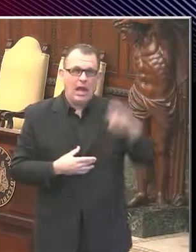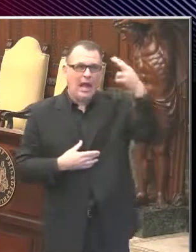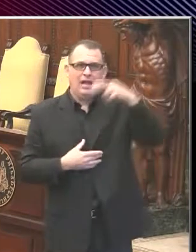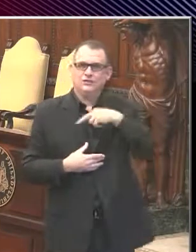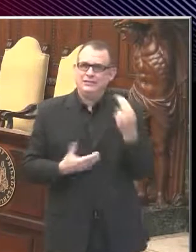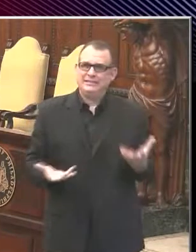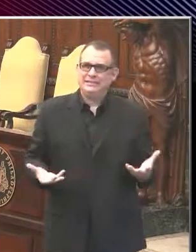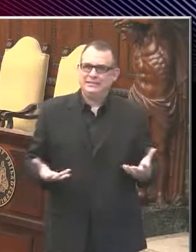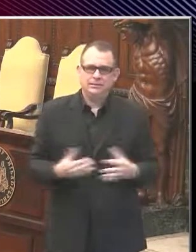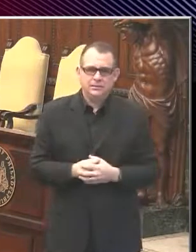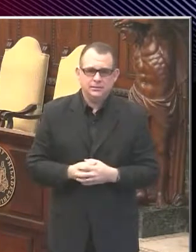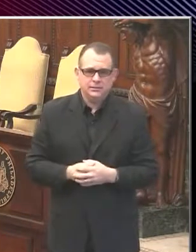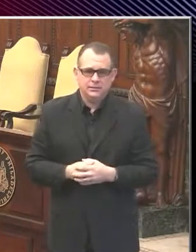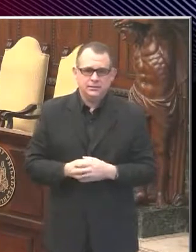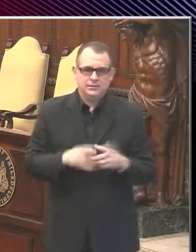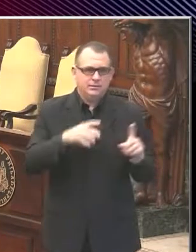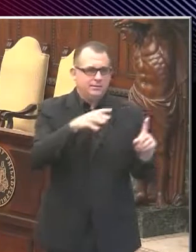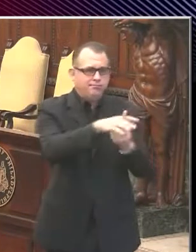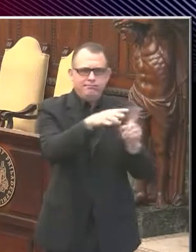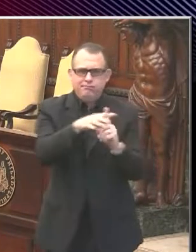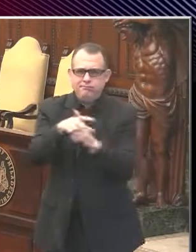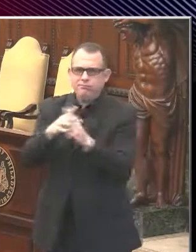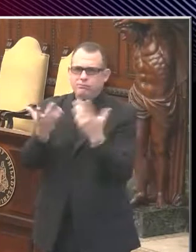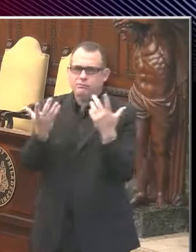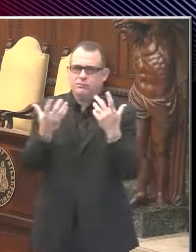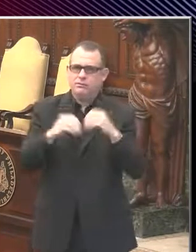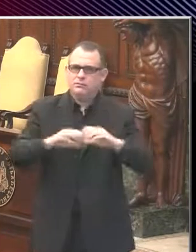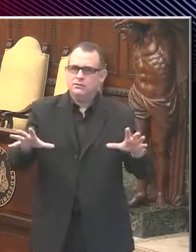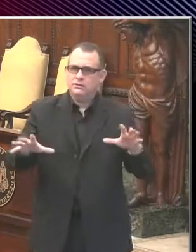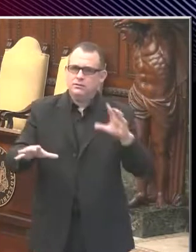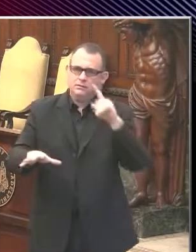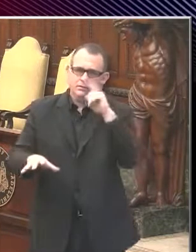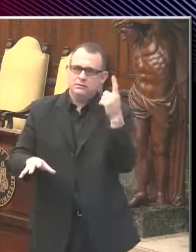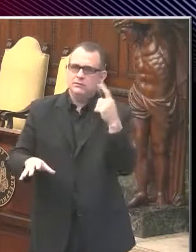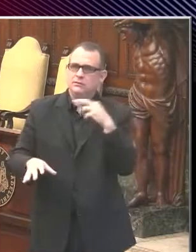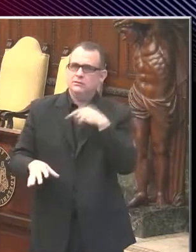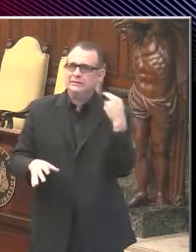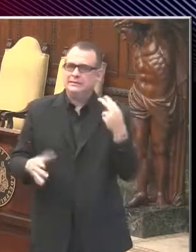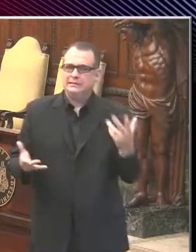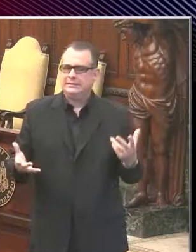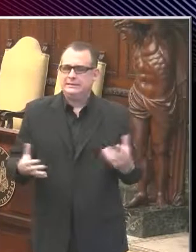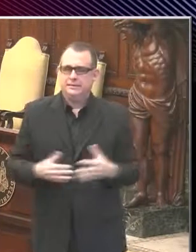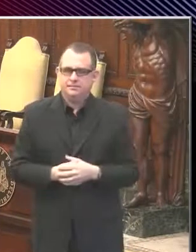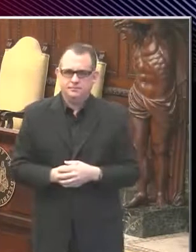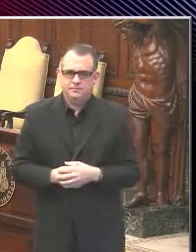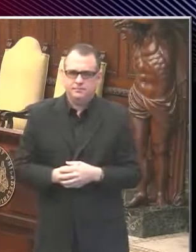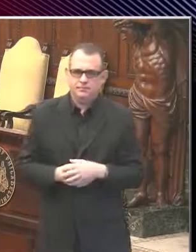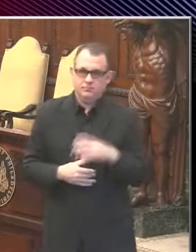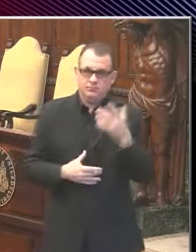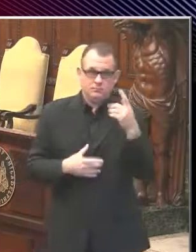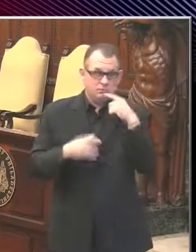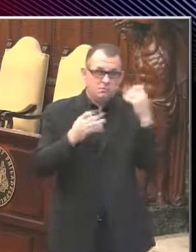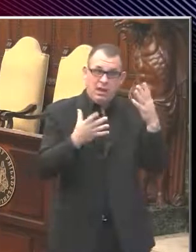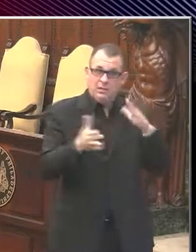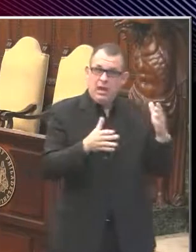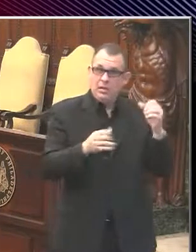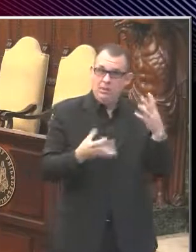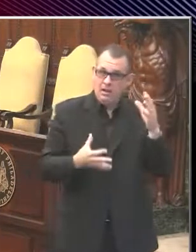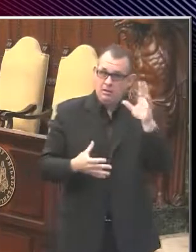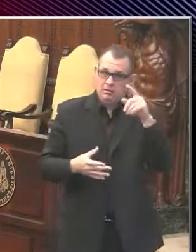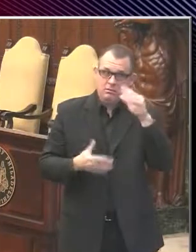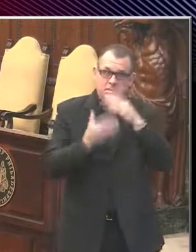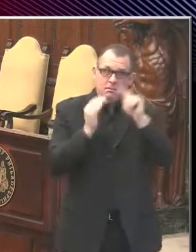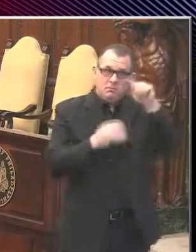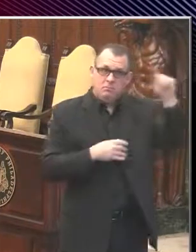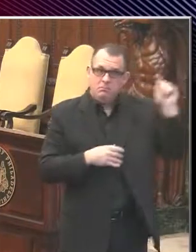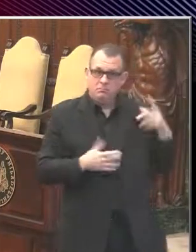examples of outbreaks that are occurring in religious services, including outbreaks where there have multiple deaths involved. And so I would hope the Archdiocese would take